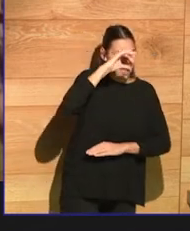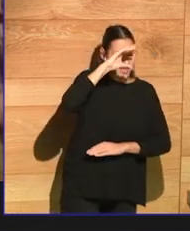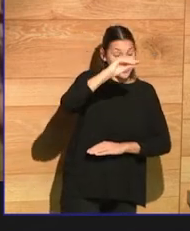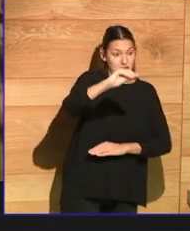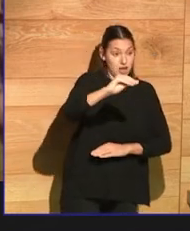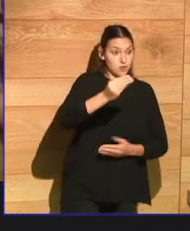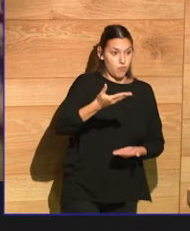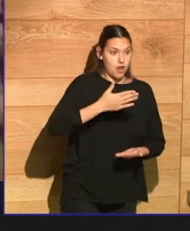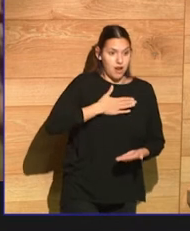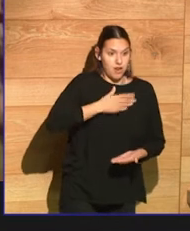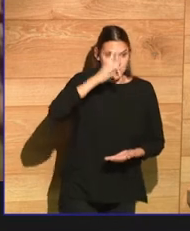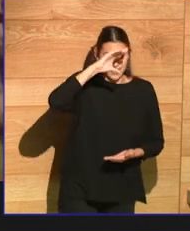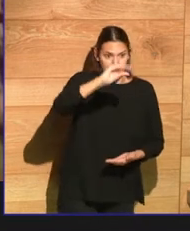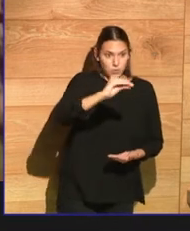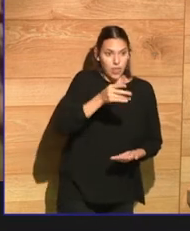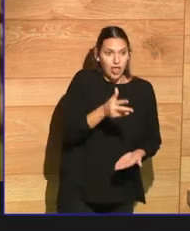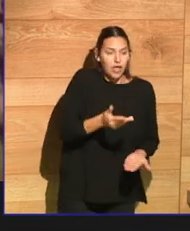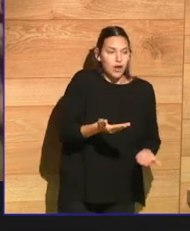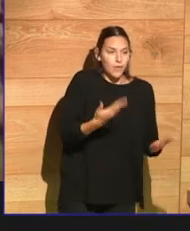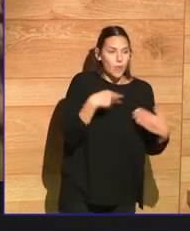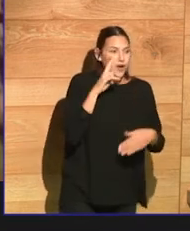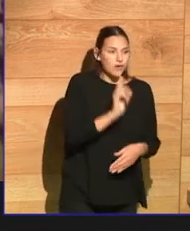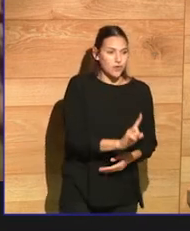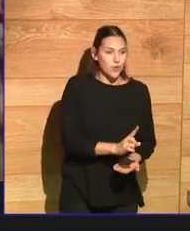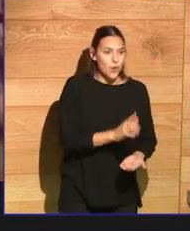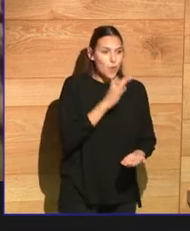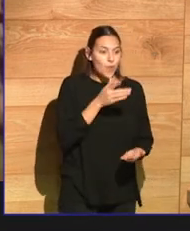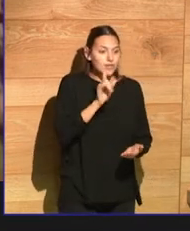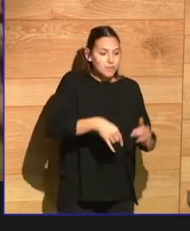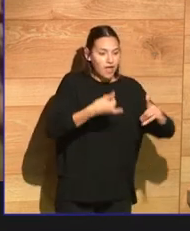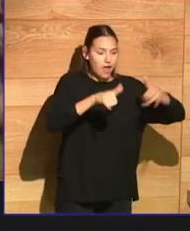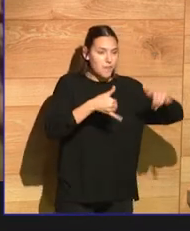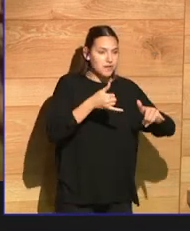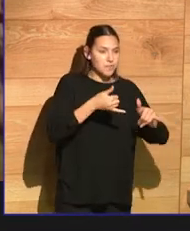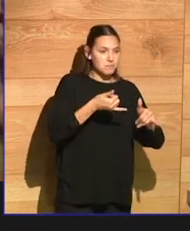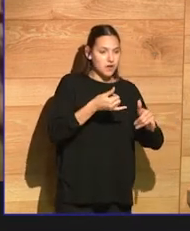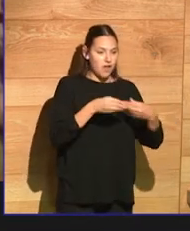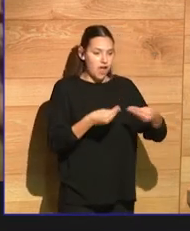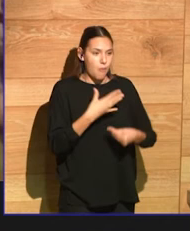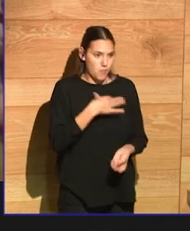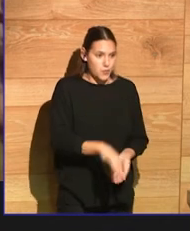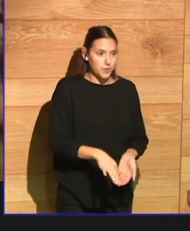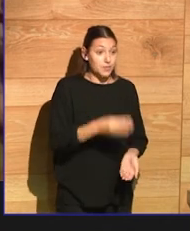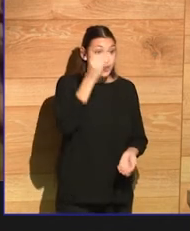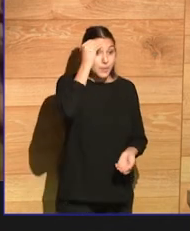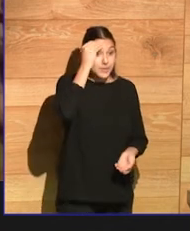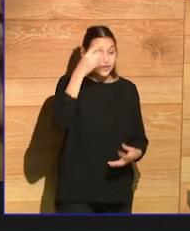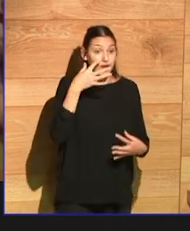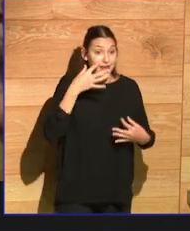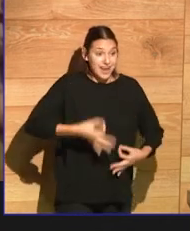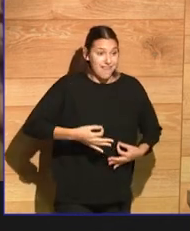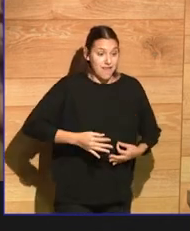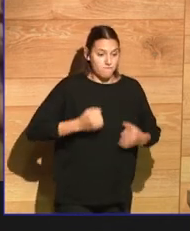it can be kind of cobbled together. And now, I think the much stronger form of authority is when someone,